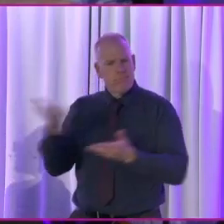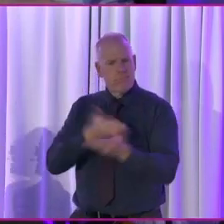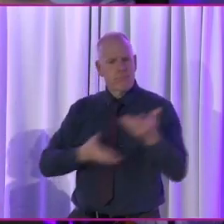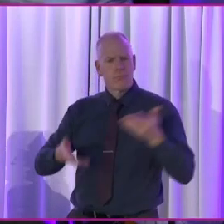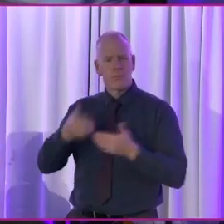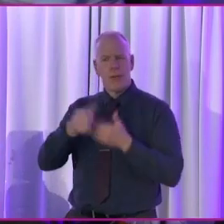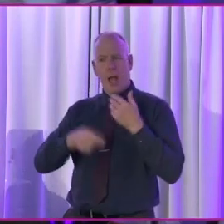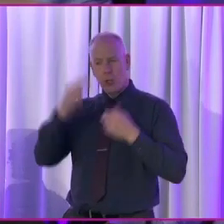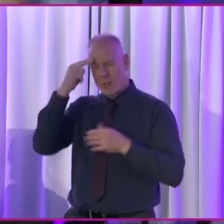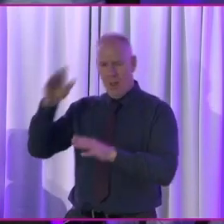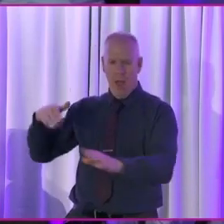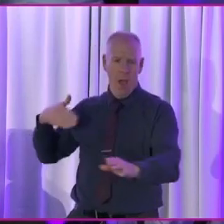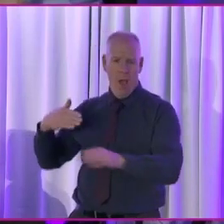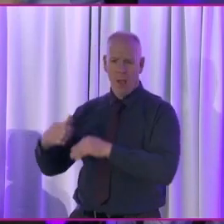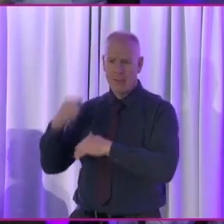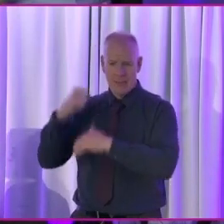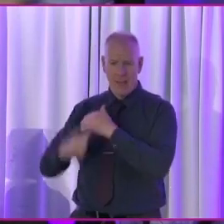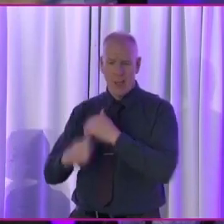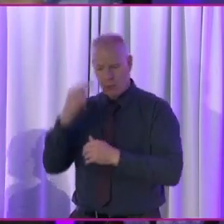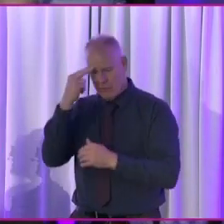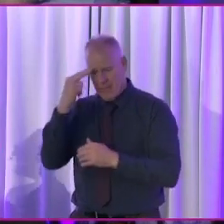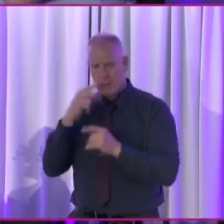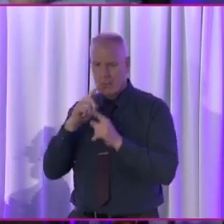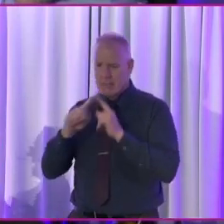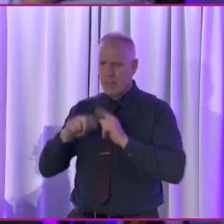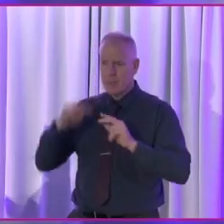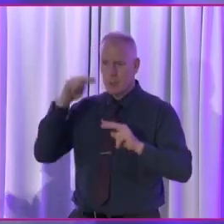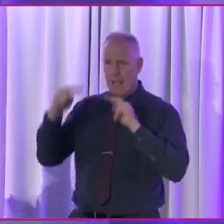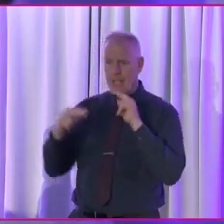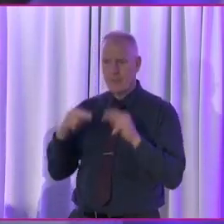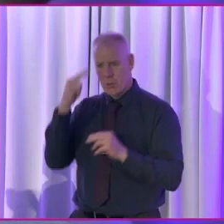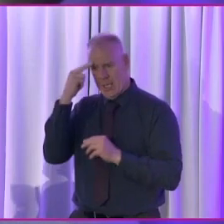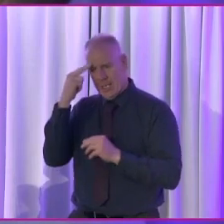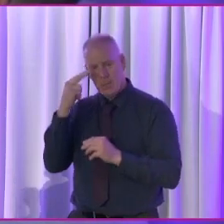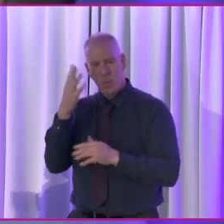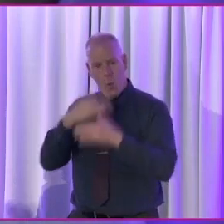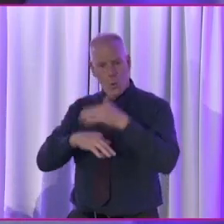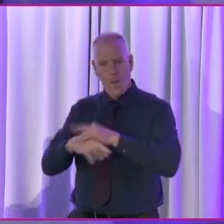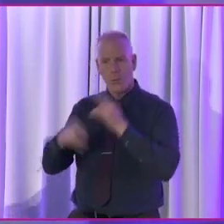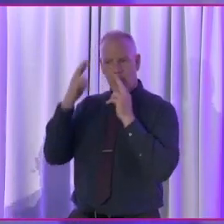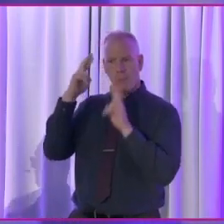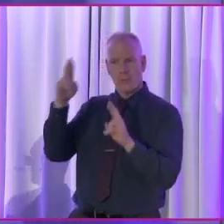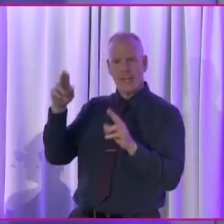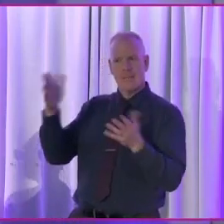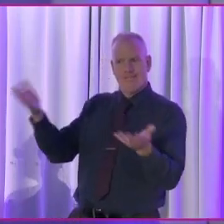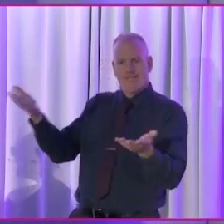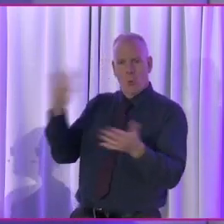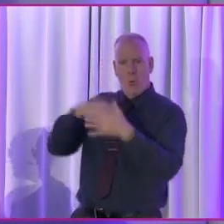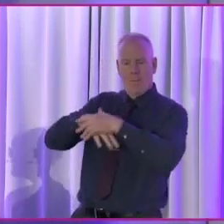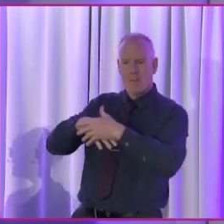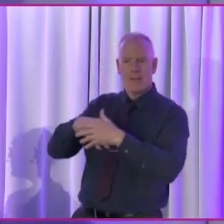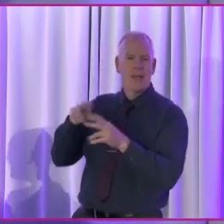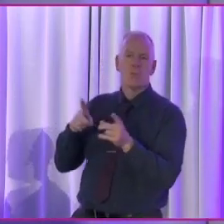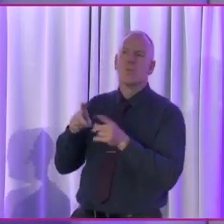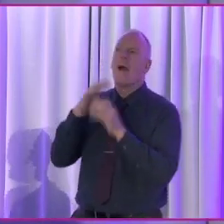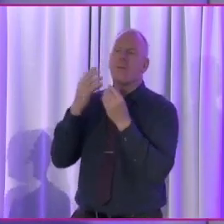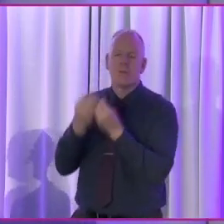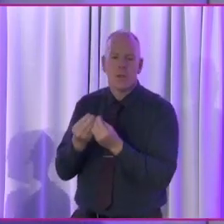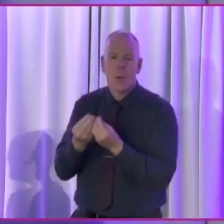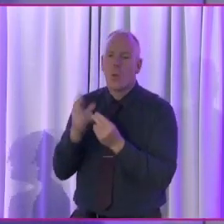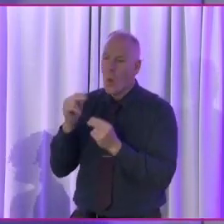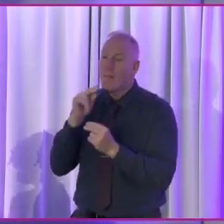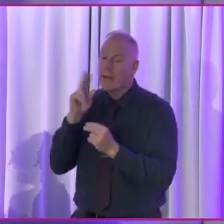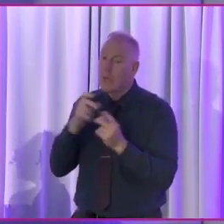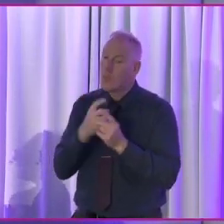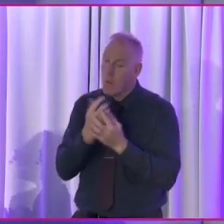And I I appreciate it was a long day. And there was a lot of opinions, a lot of perspectives. And, you know, government representatives. Governments can't do everything, but they can do a